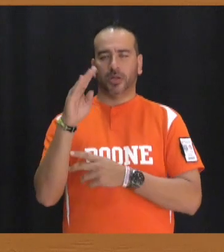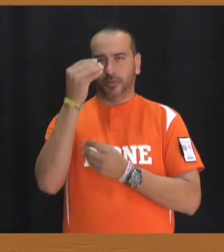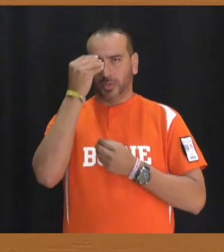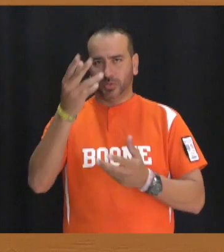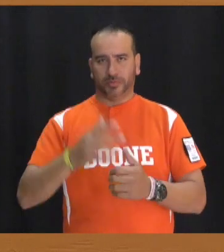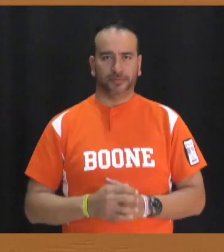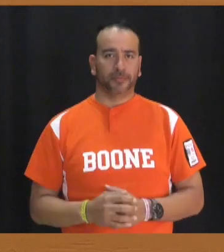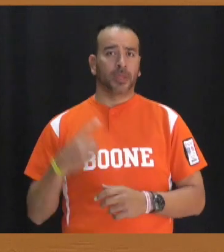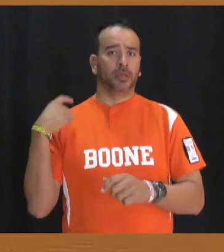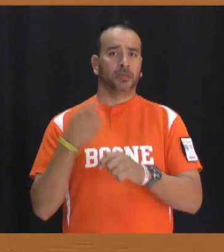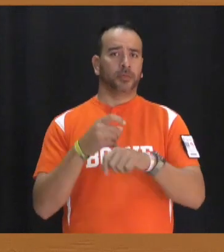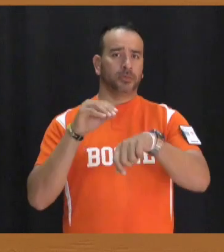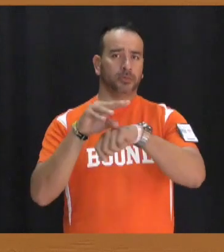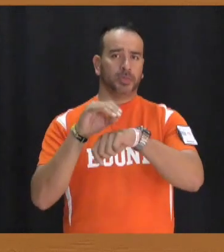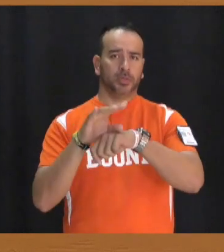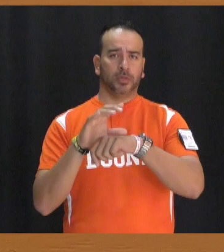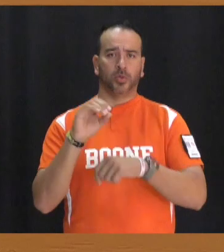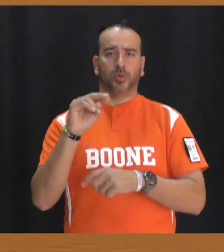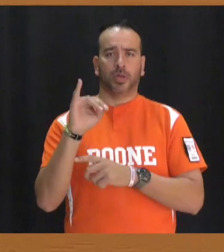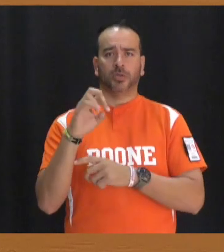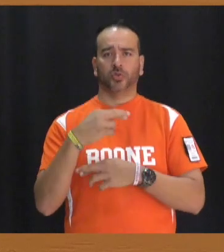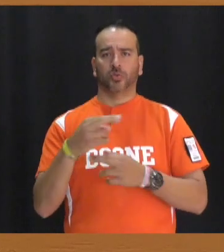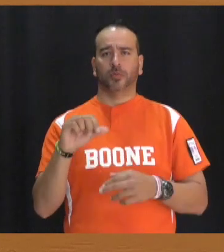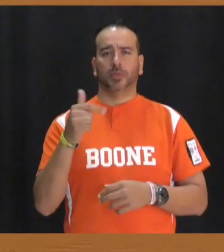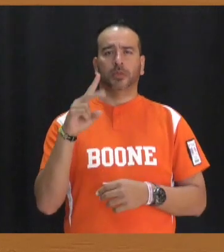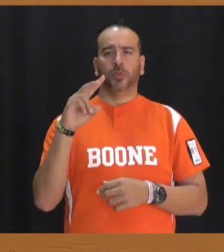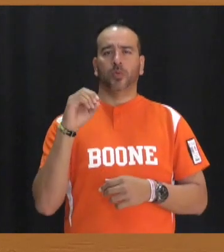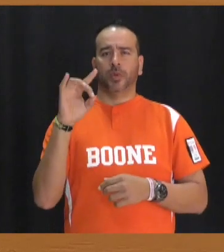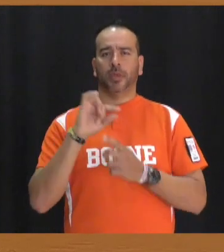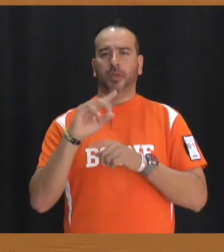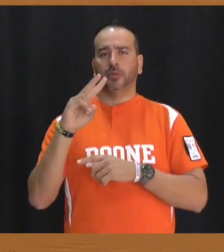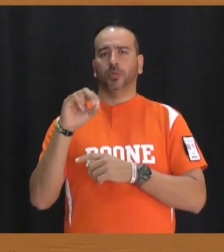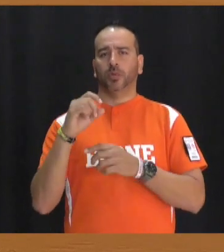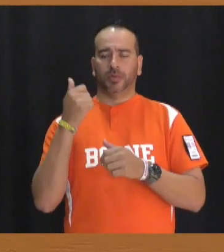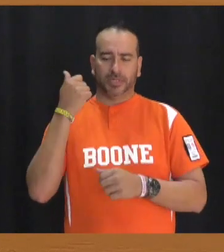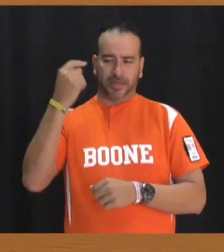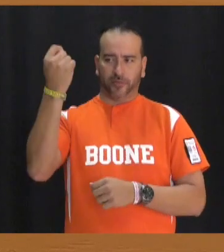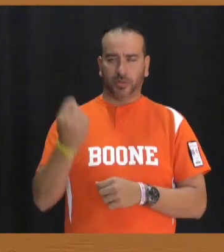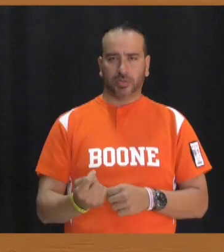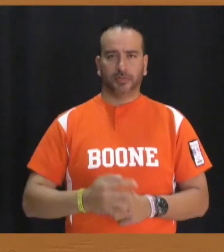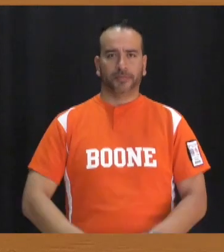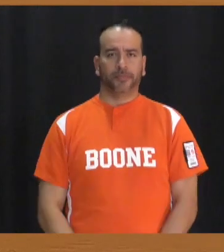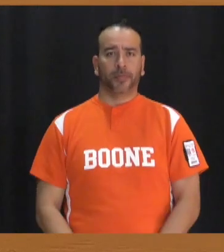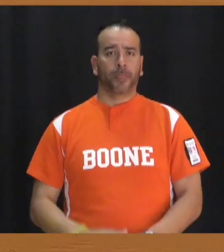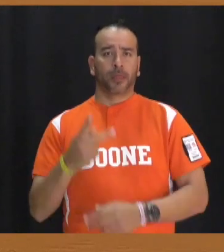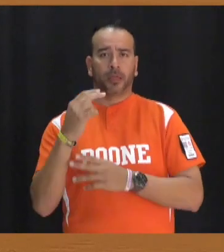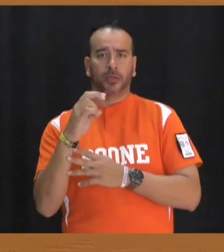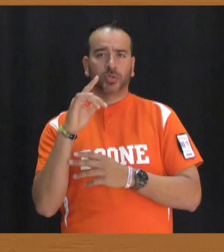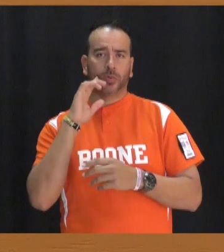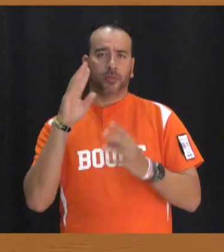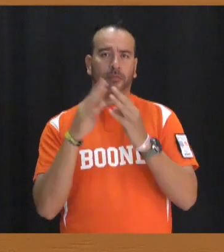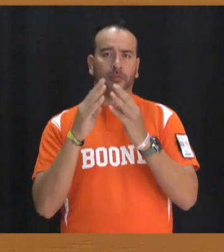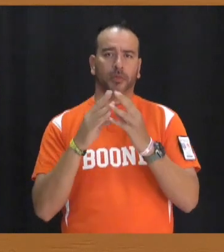Spanish tutoring at mrs. Ocasio's room 10 208 at 2 30 every Tuesday kazoo club will meet on